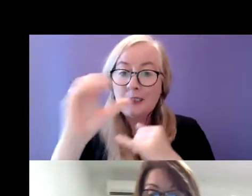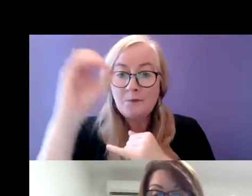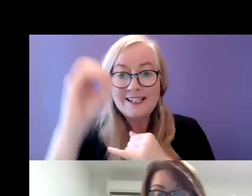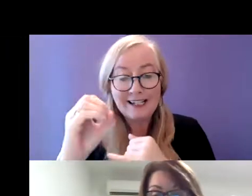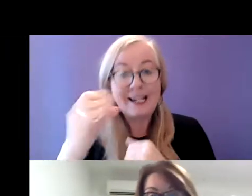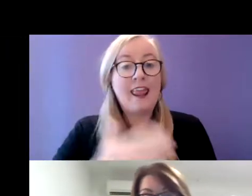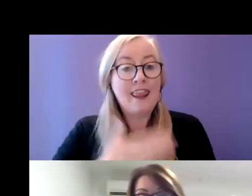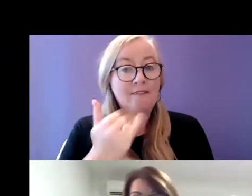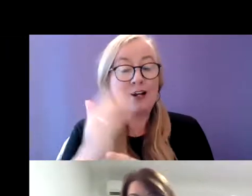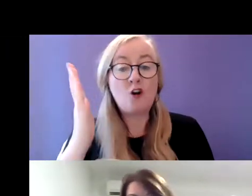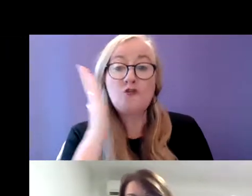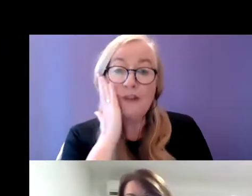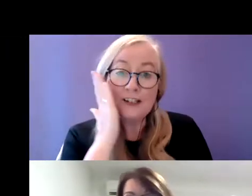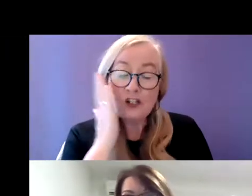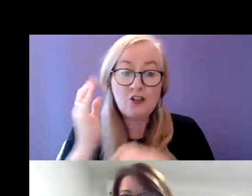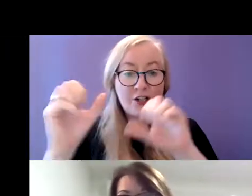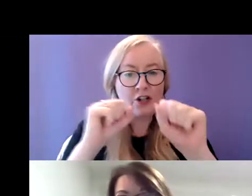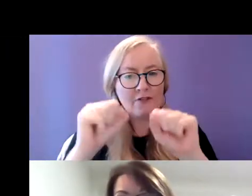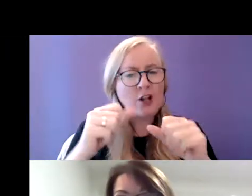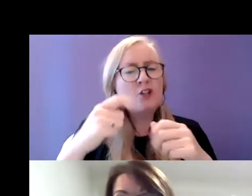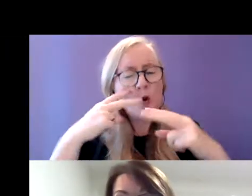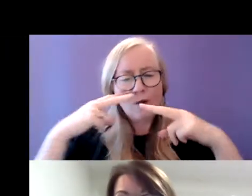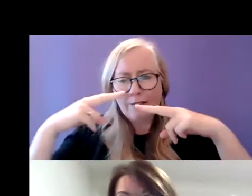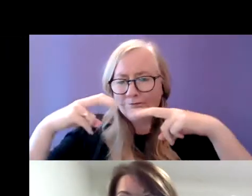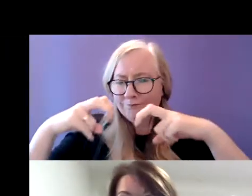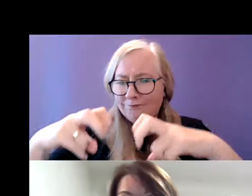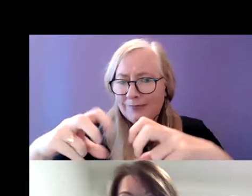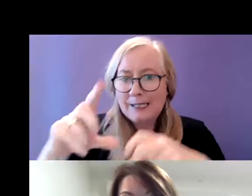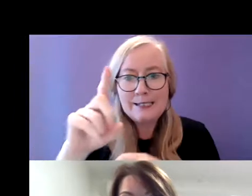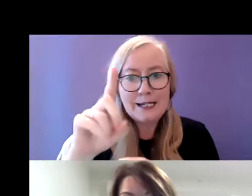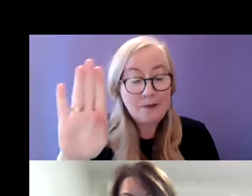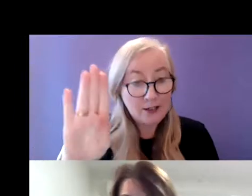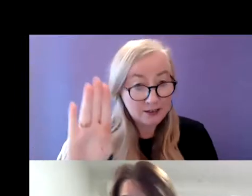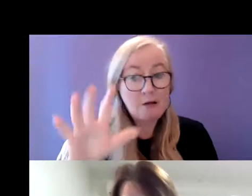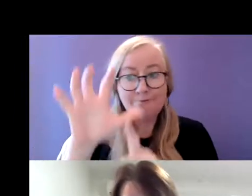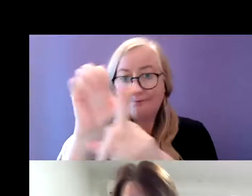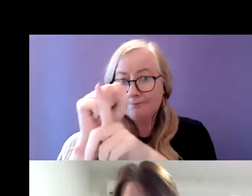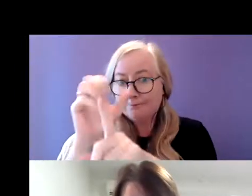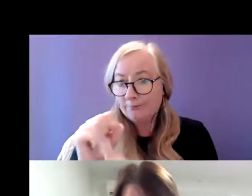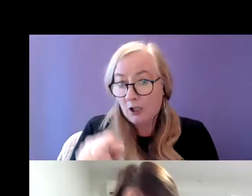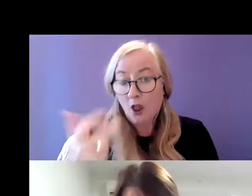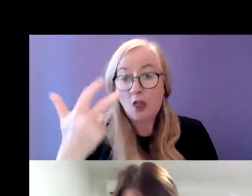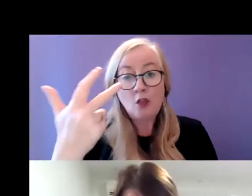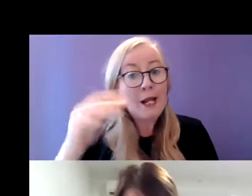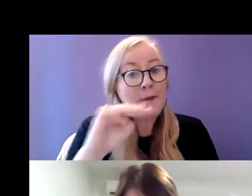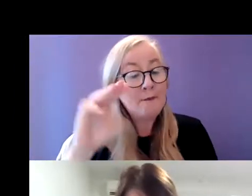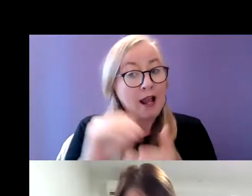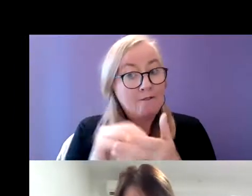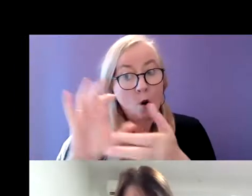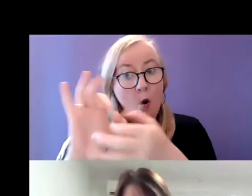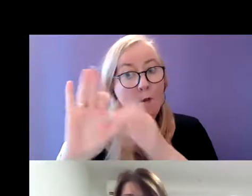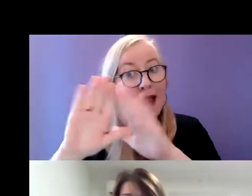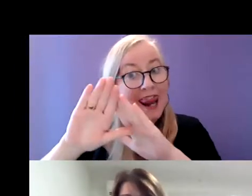residential service. When we looked at the database, we found only three people had been identified as being homeless